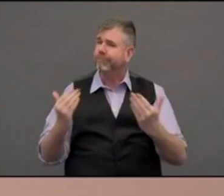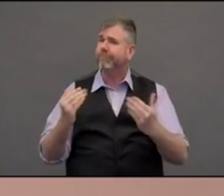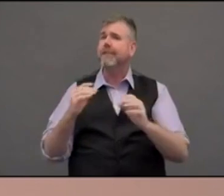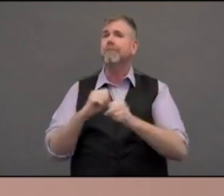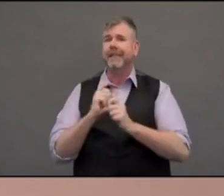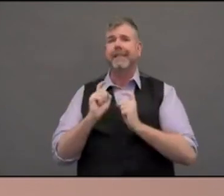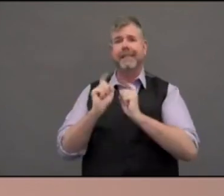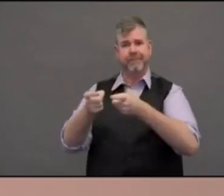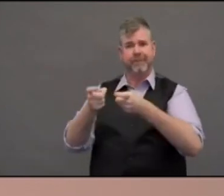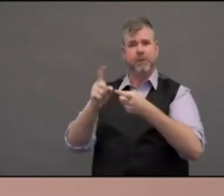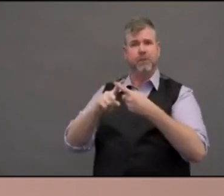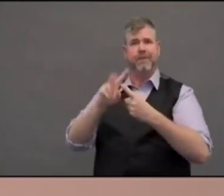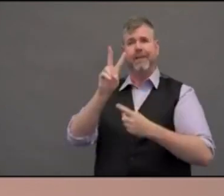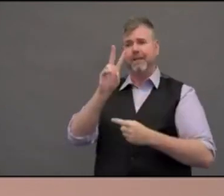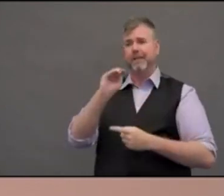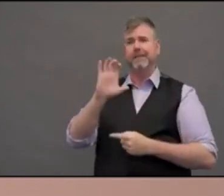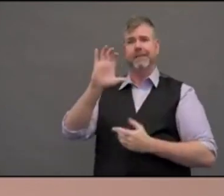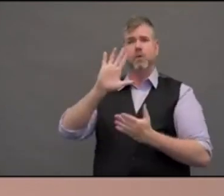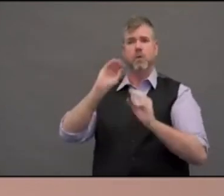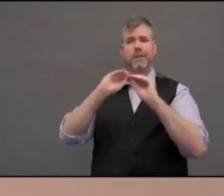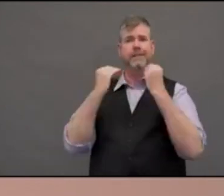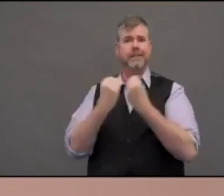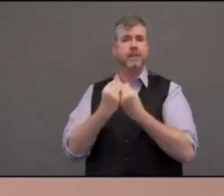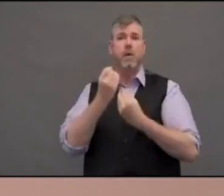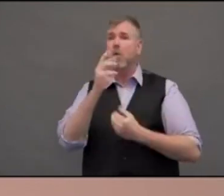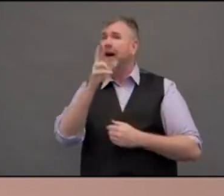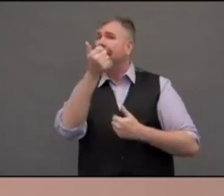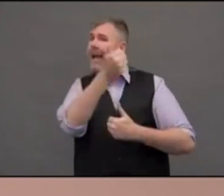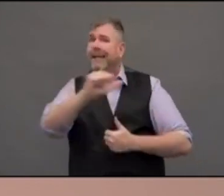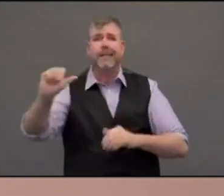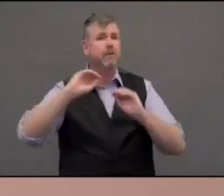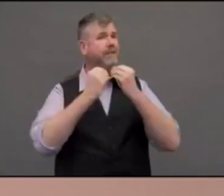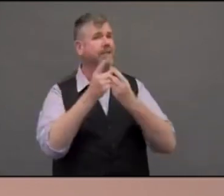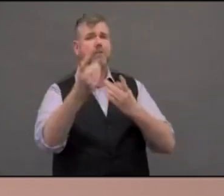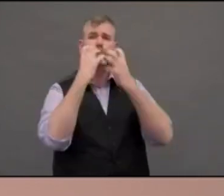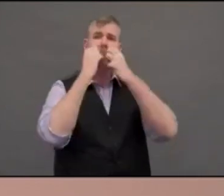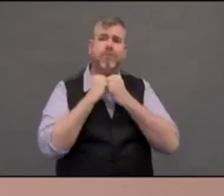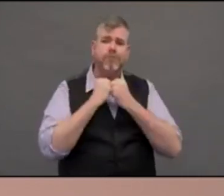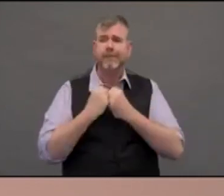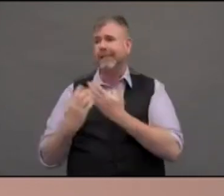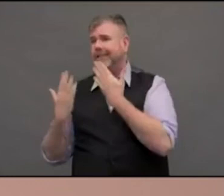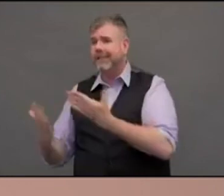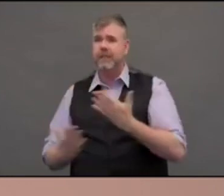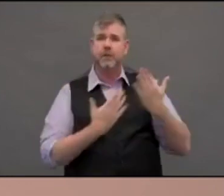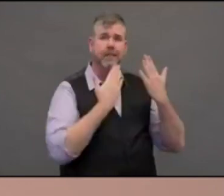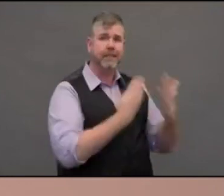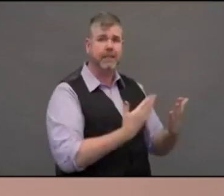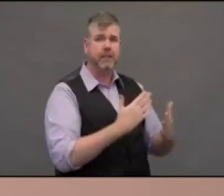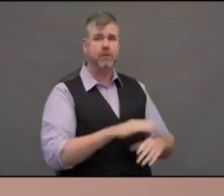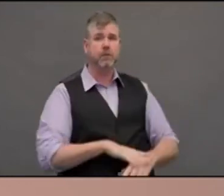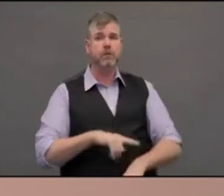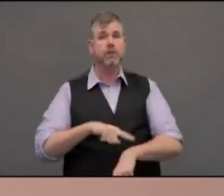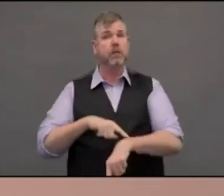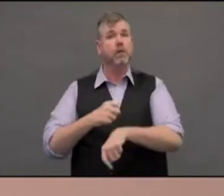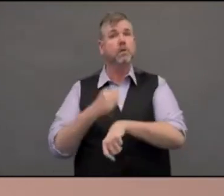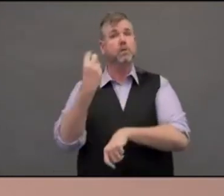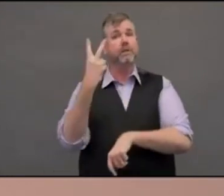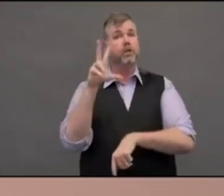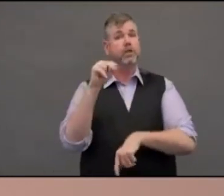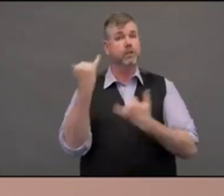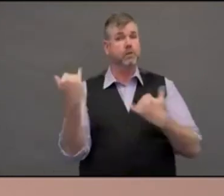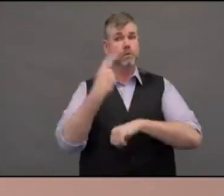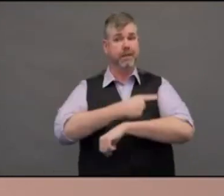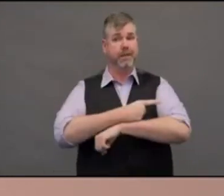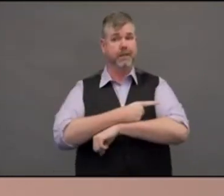organization that you care about in your community. Thank you again for joining us. I'd also like to remind you that at 12.30 today, the County of Santa Clara